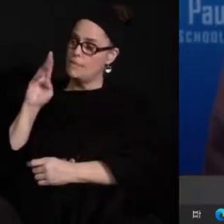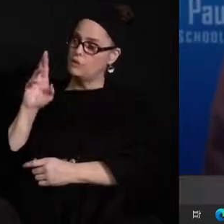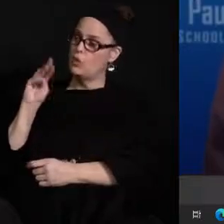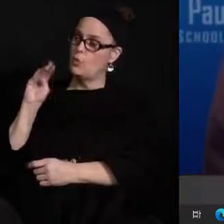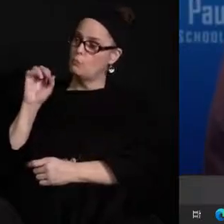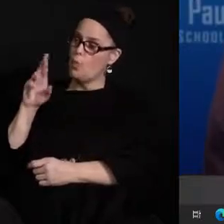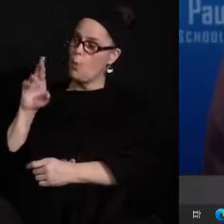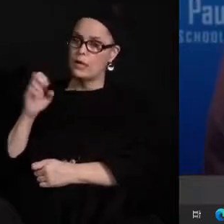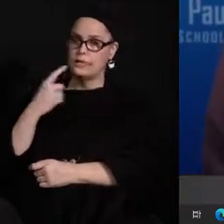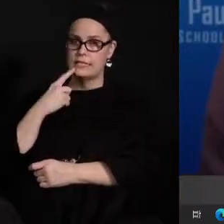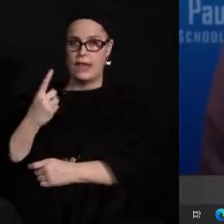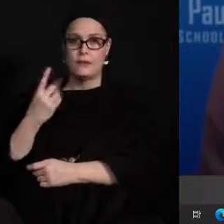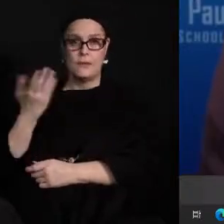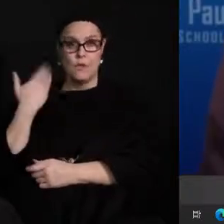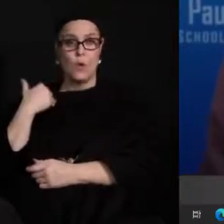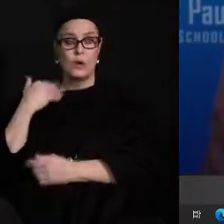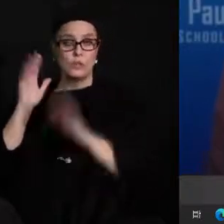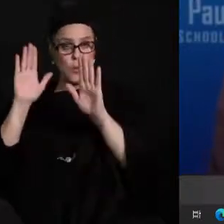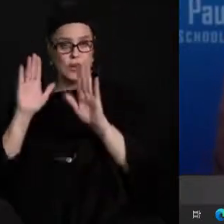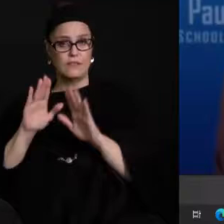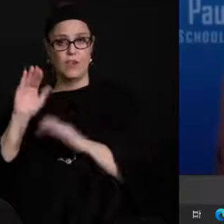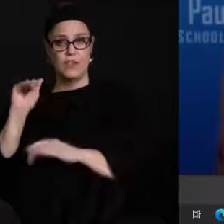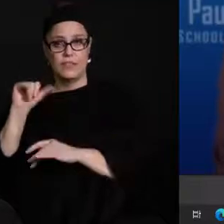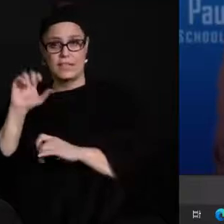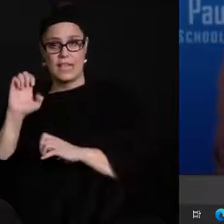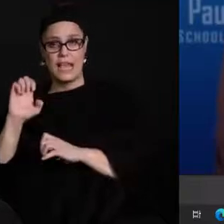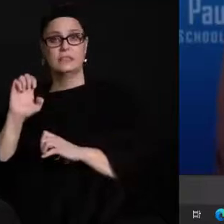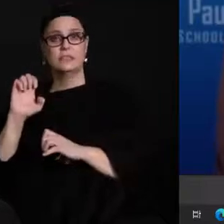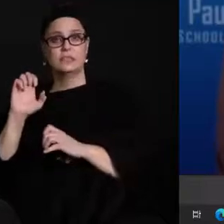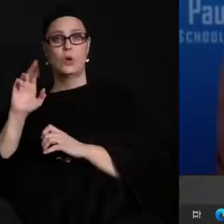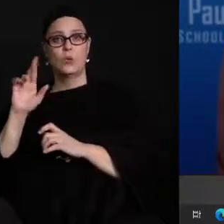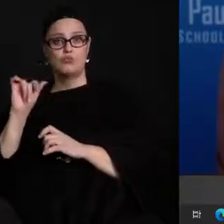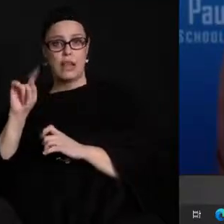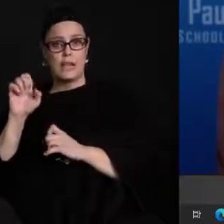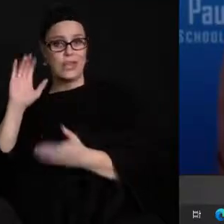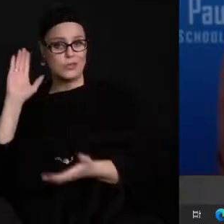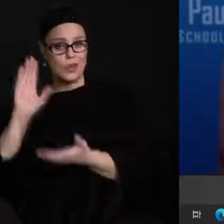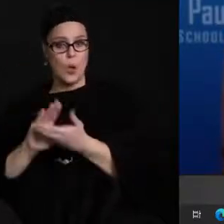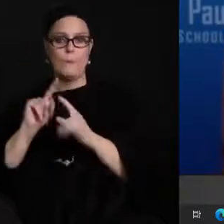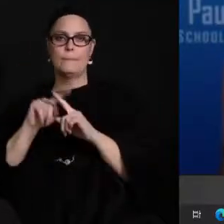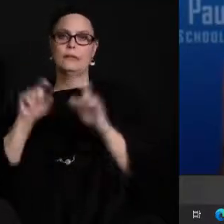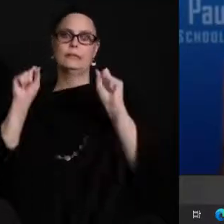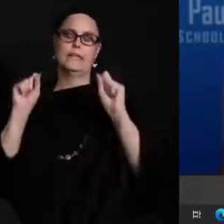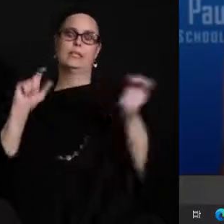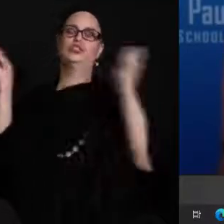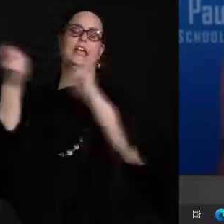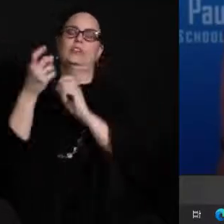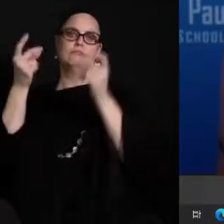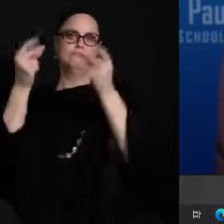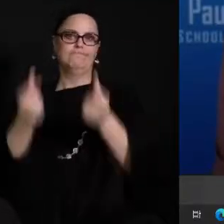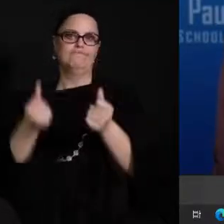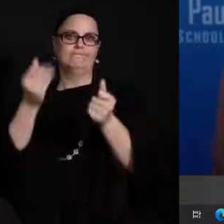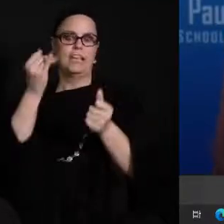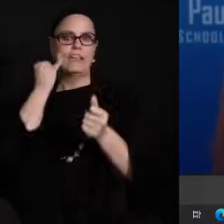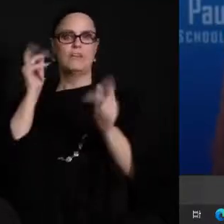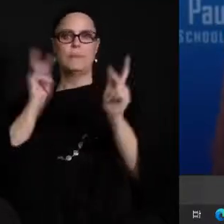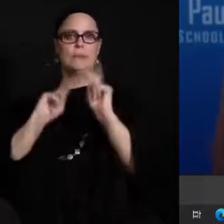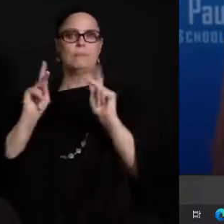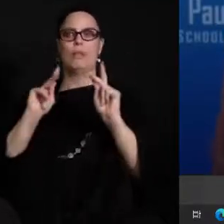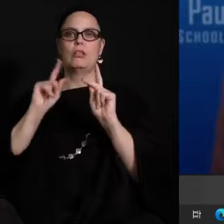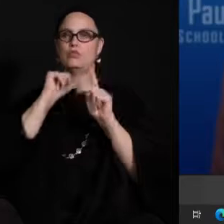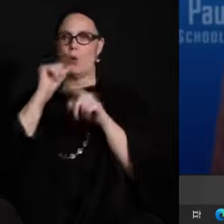it's great that our case rate is low but that can change on a dime if uh if people let their guard down and if we're not practicing